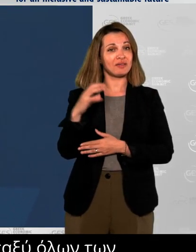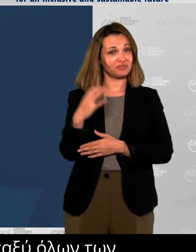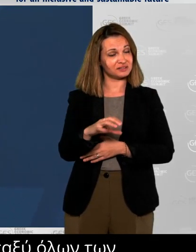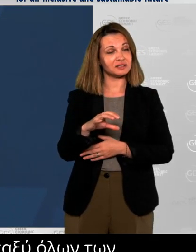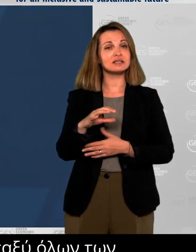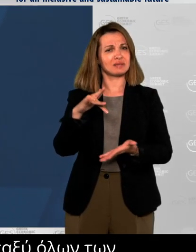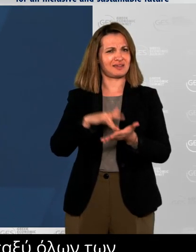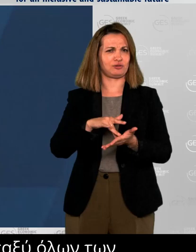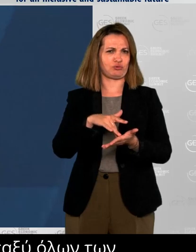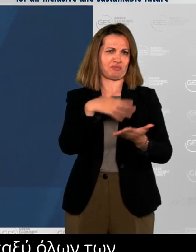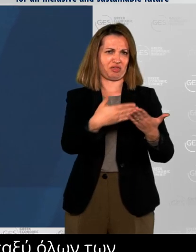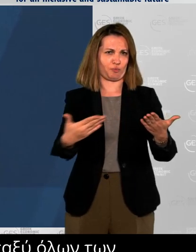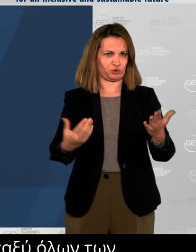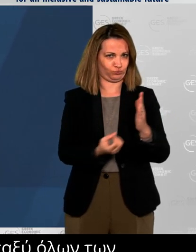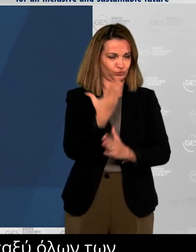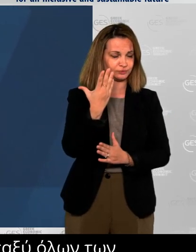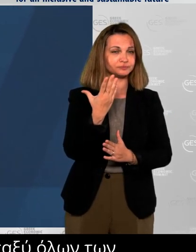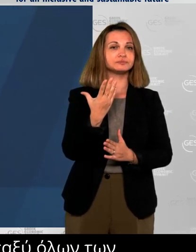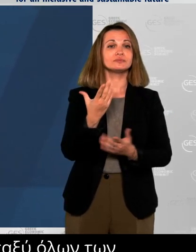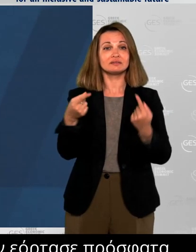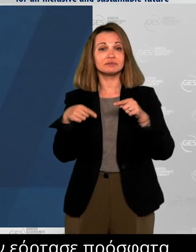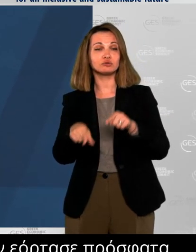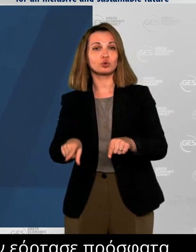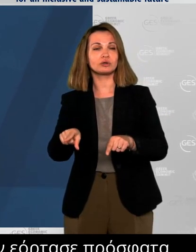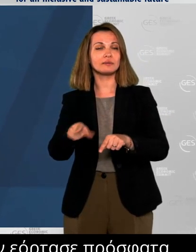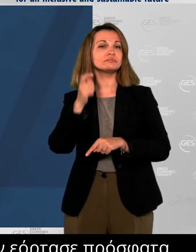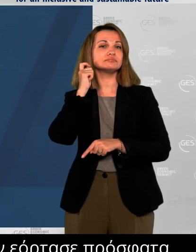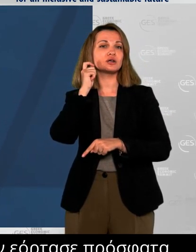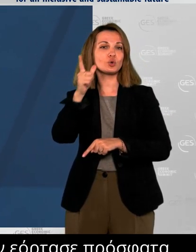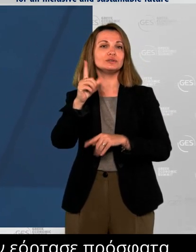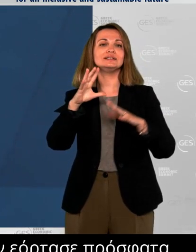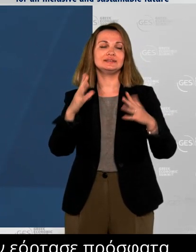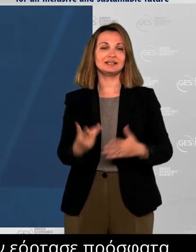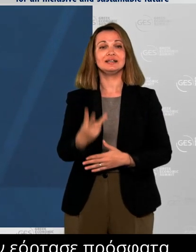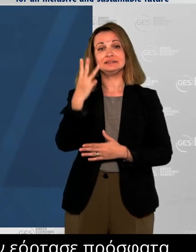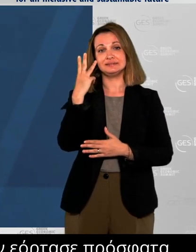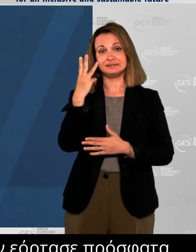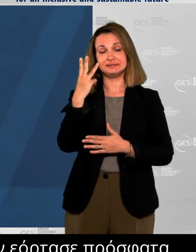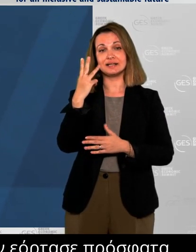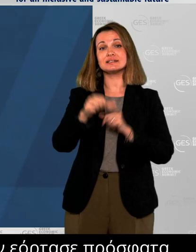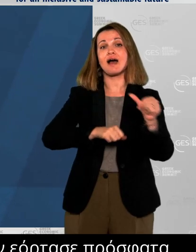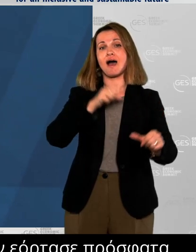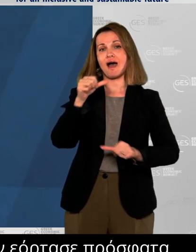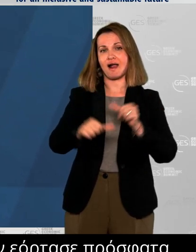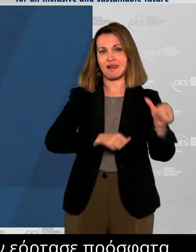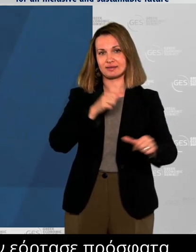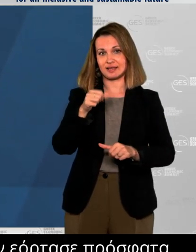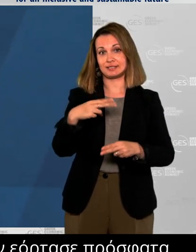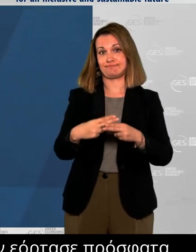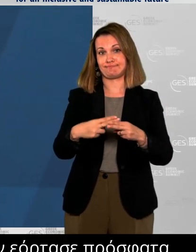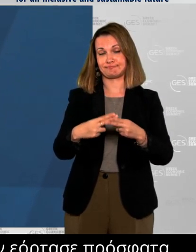applications for Ancient Olympia. Thanks to Microsoft's HoloLens, its augmented reality